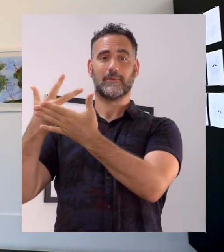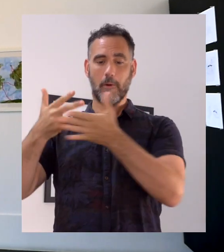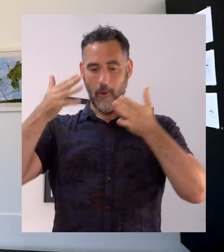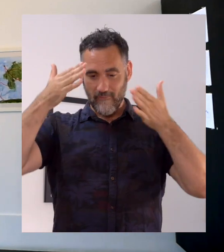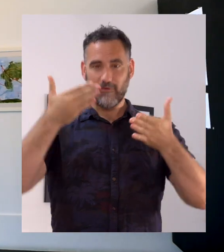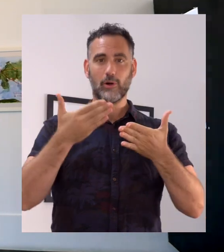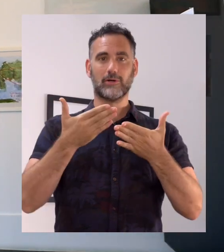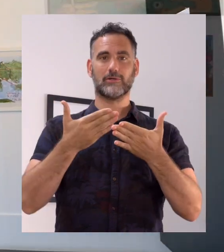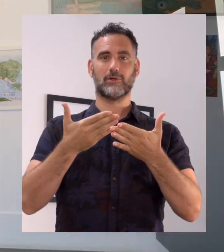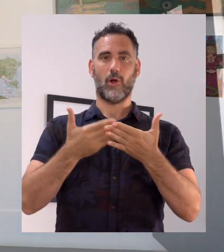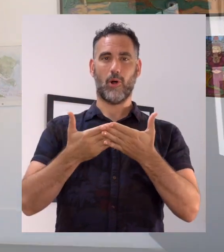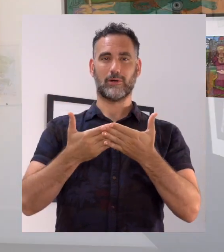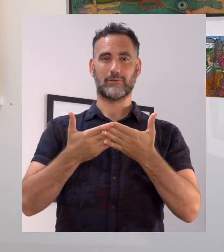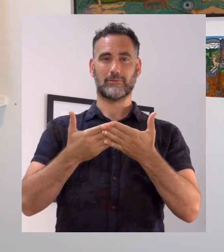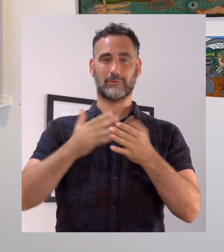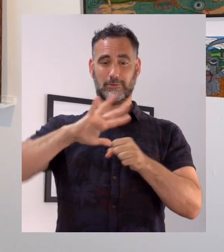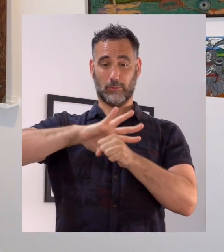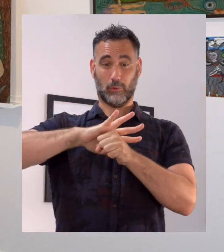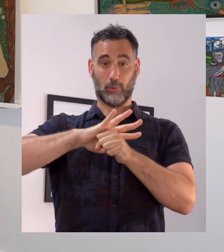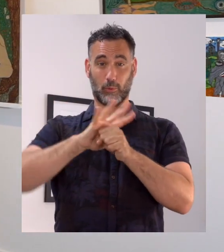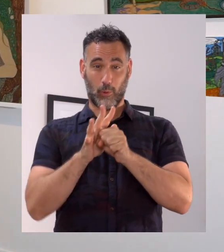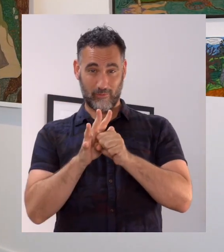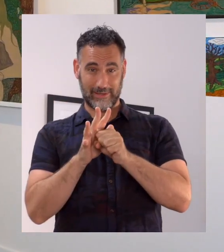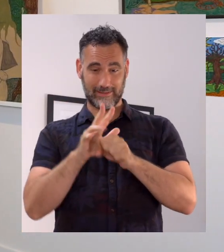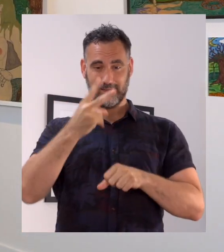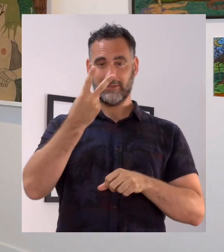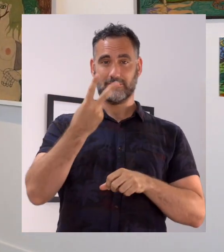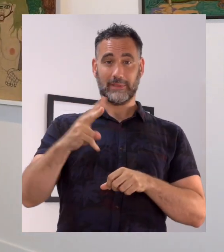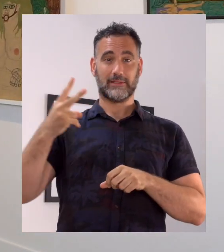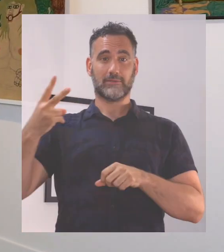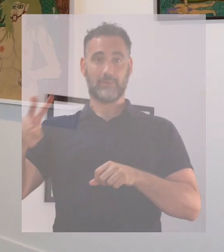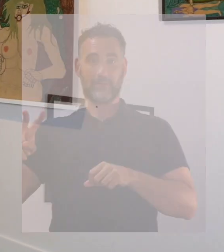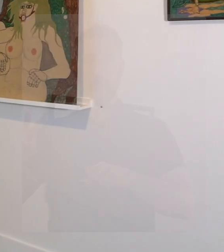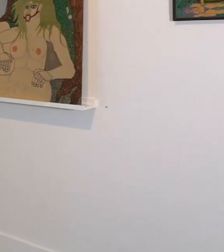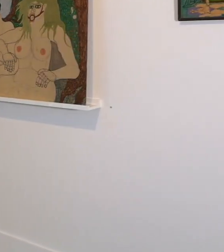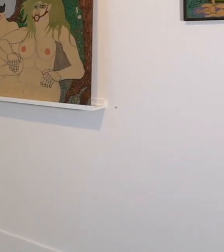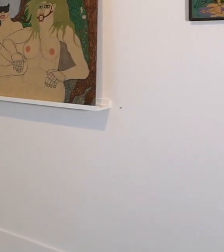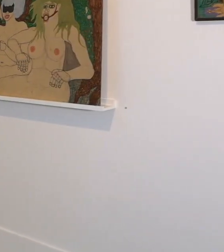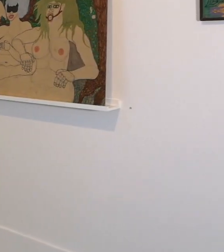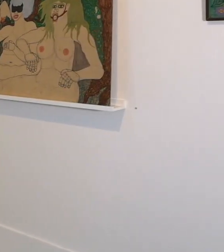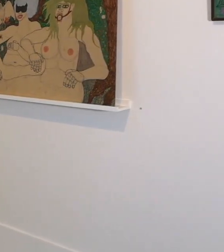isolation, resilience and strength in the context of 2020.